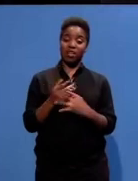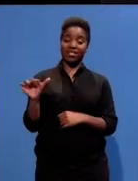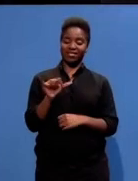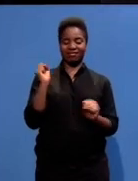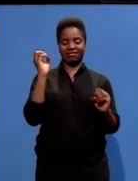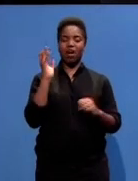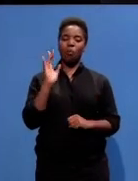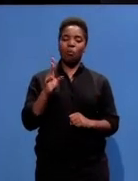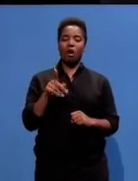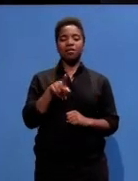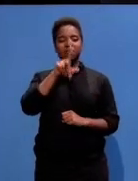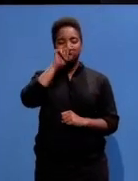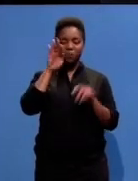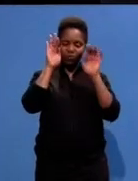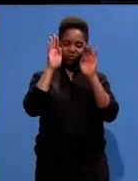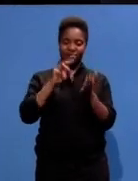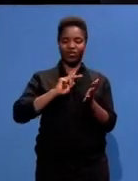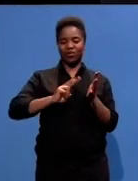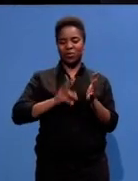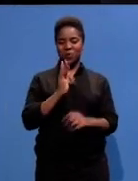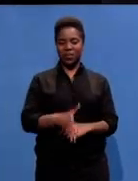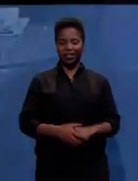your tweets, SMSs and Facebook comments.